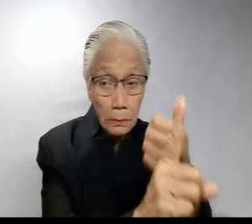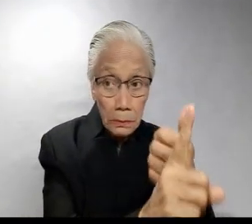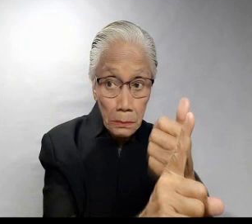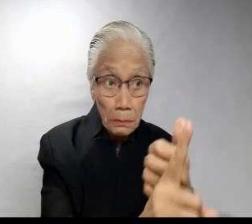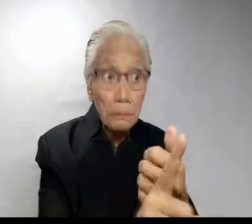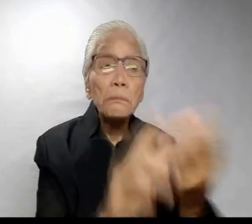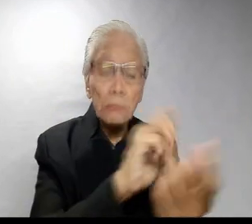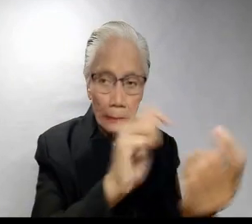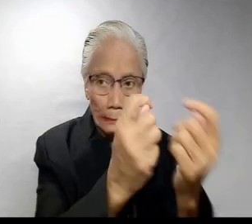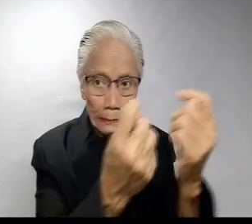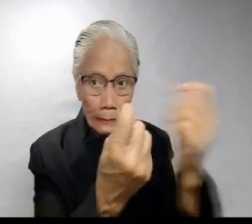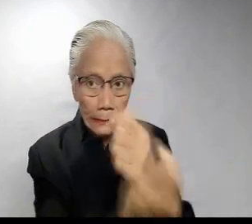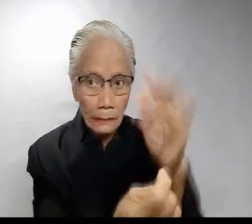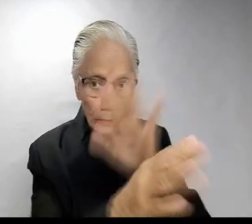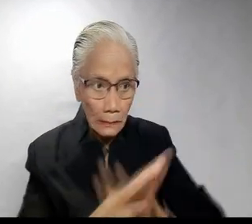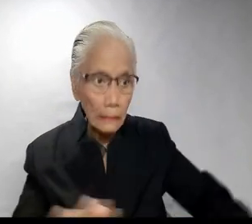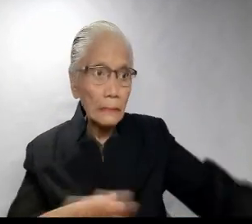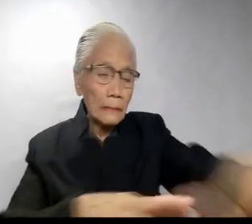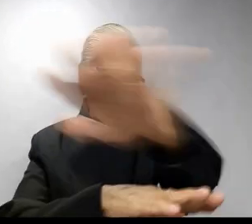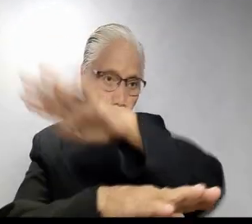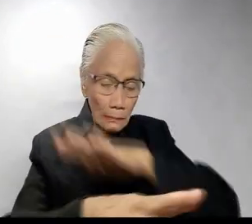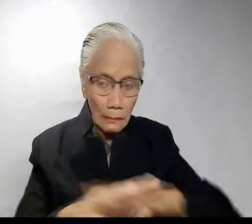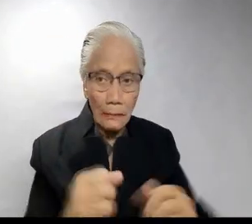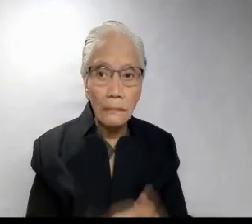to go along with the changes in his surroundings.